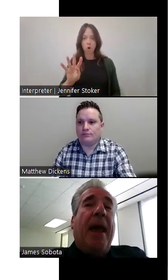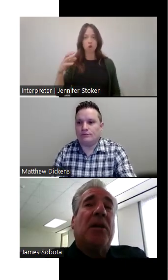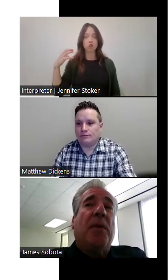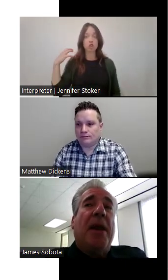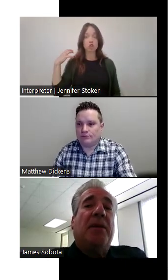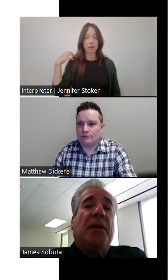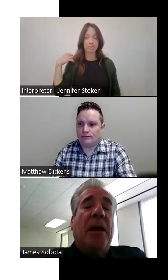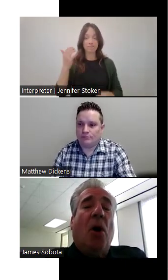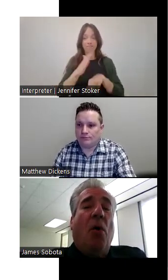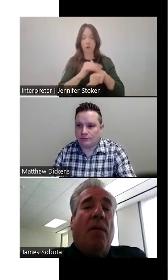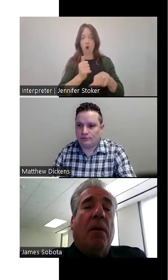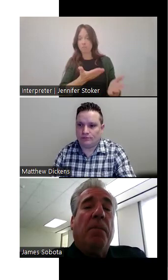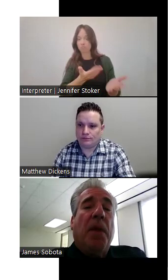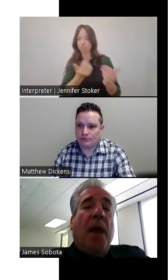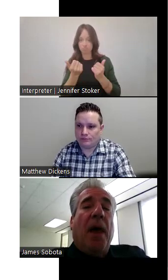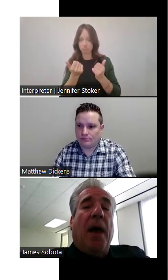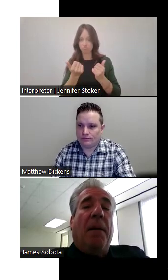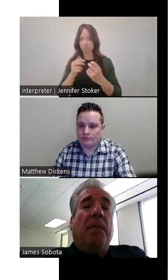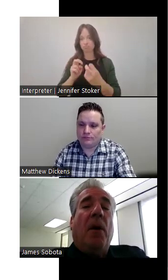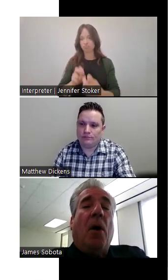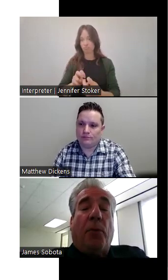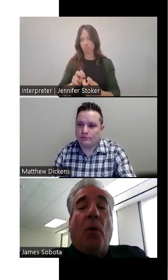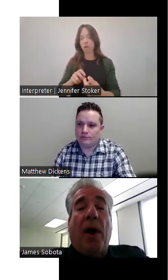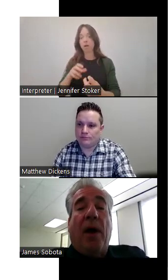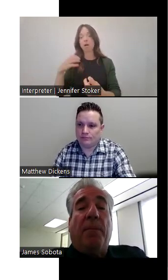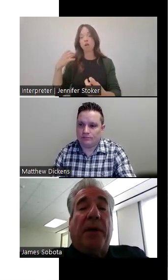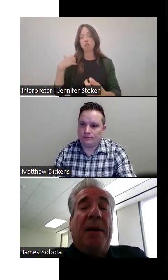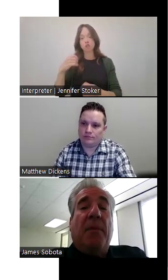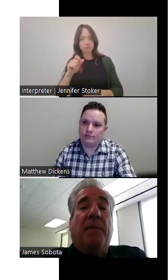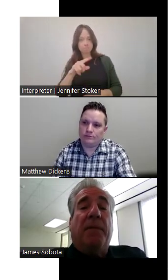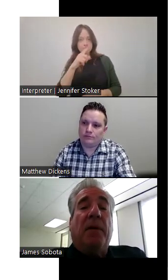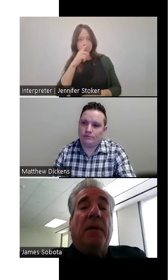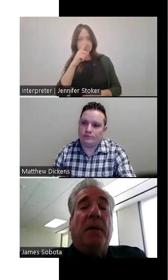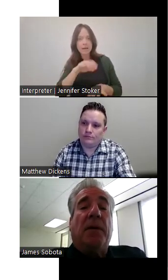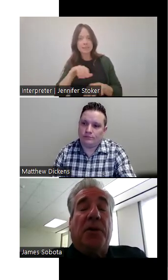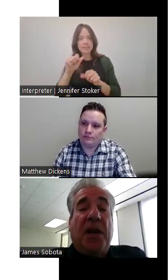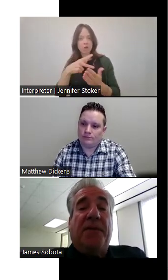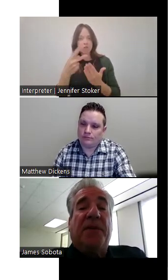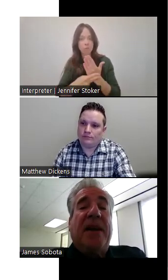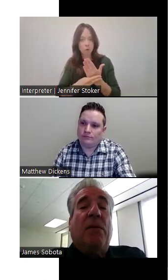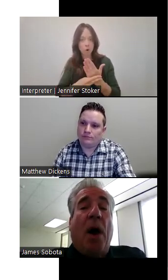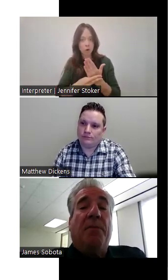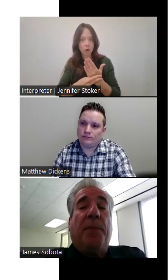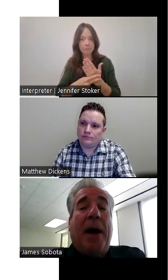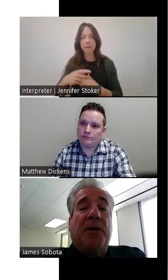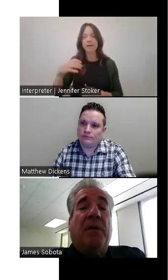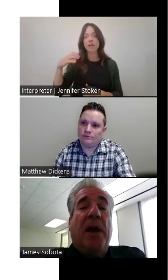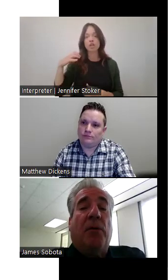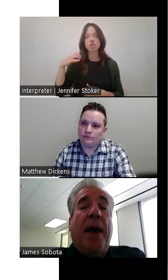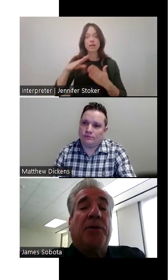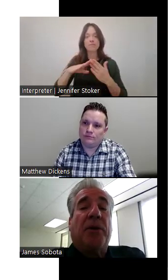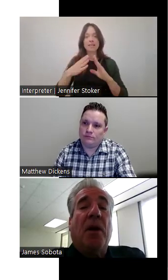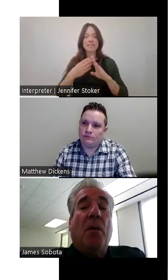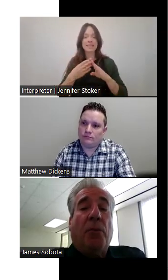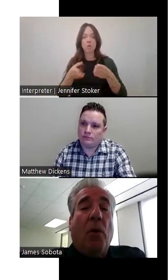he asked me to take over, uh, our program by the name of the chief citywide positive